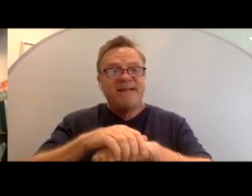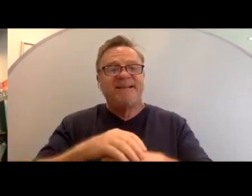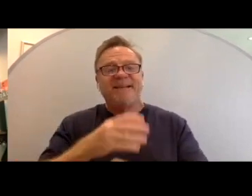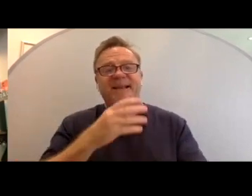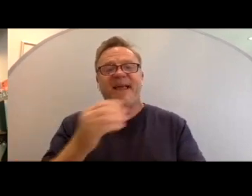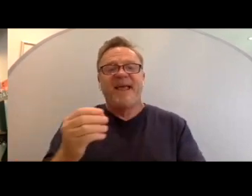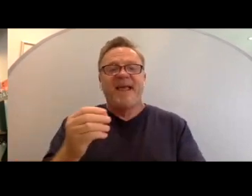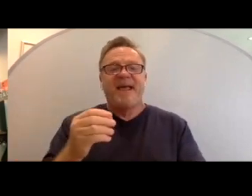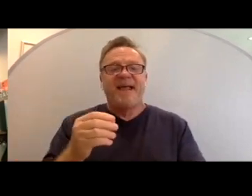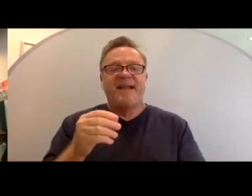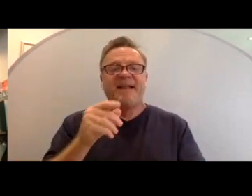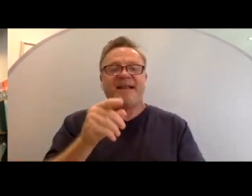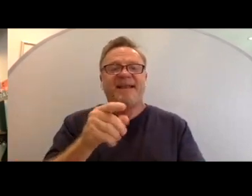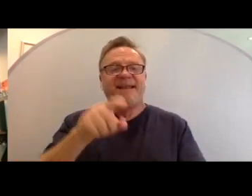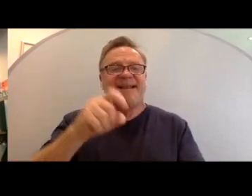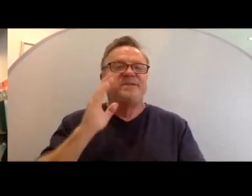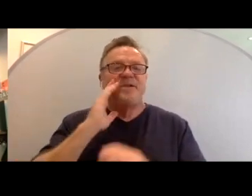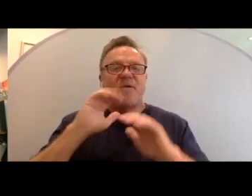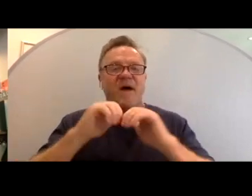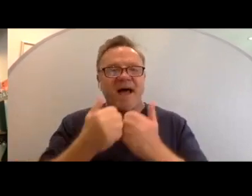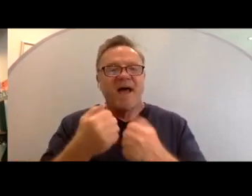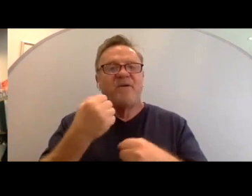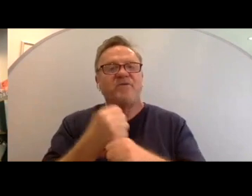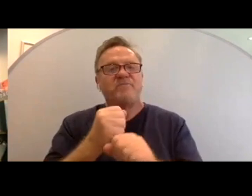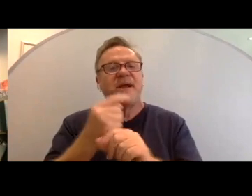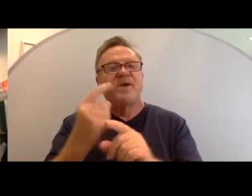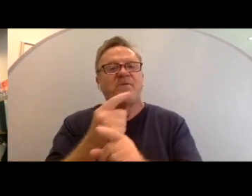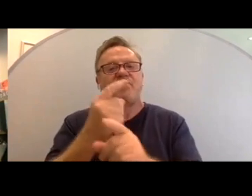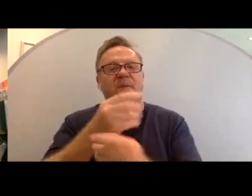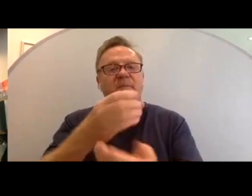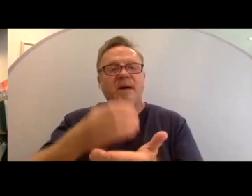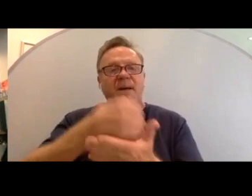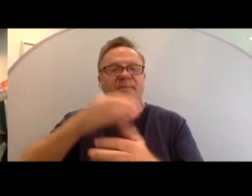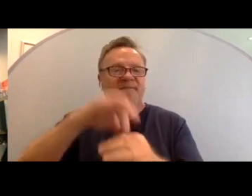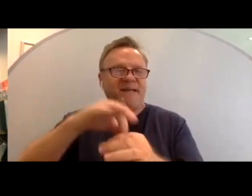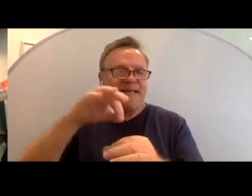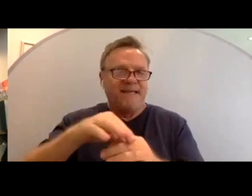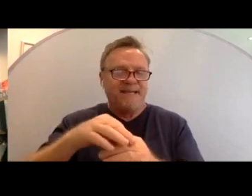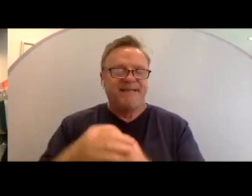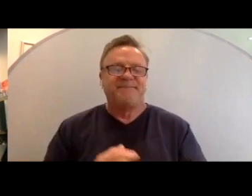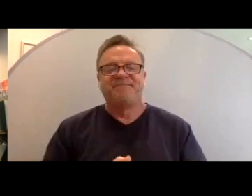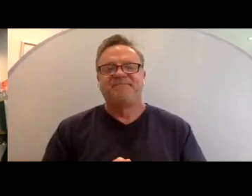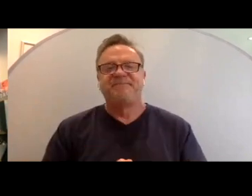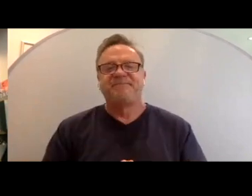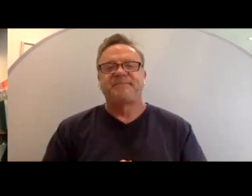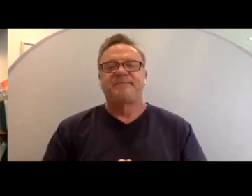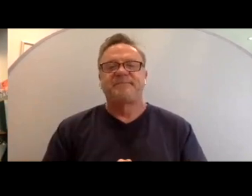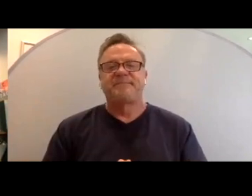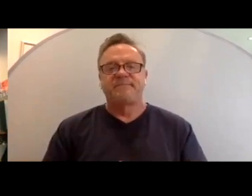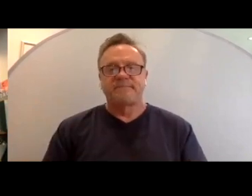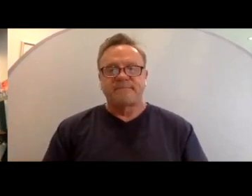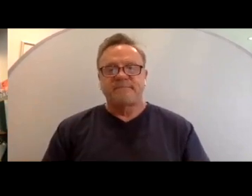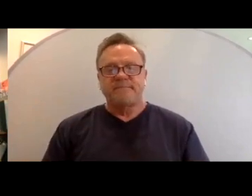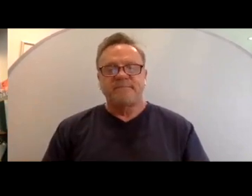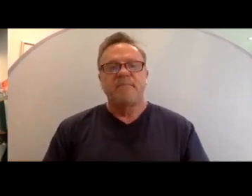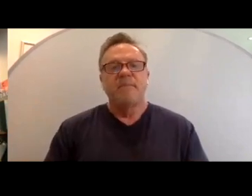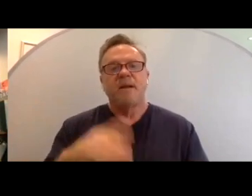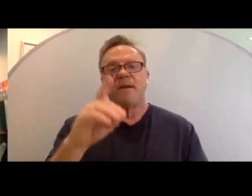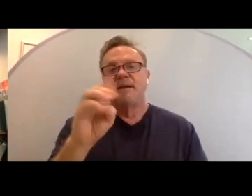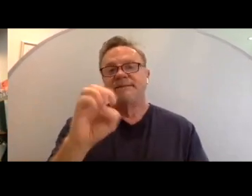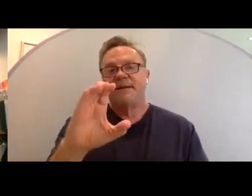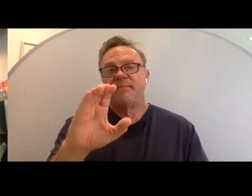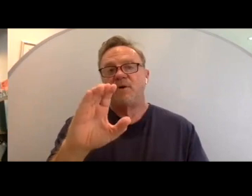you need to know how to make a proper cup of tea to interact with. So, in December of